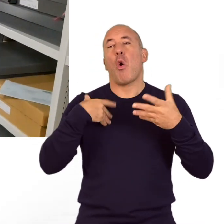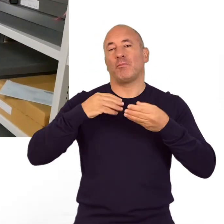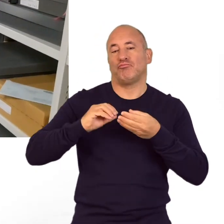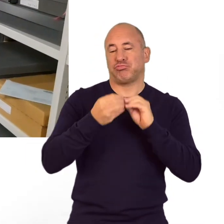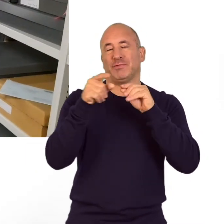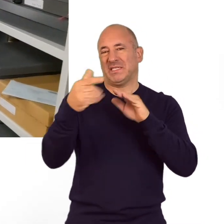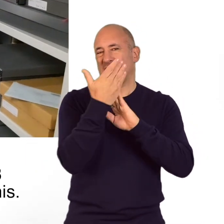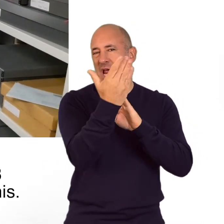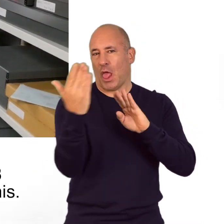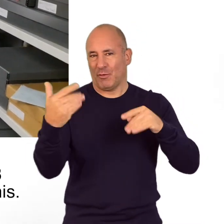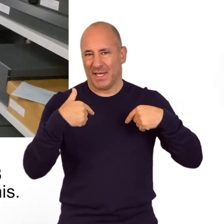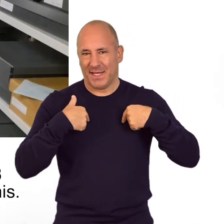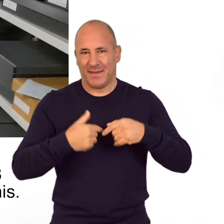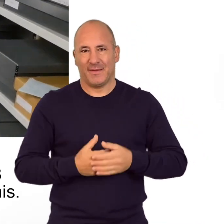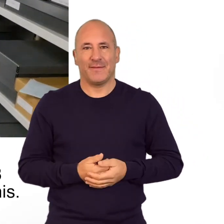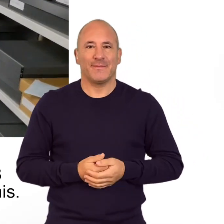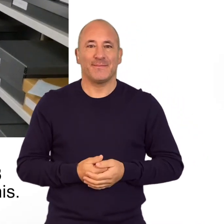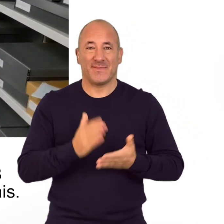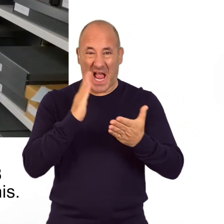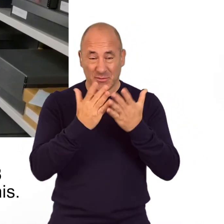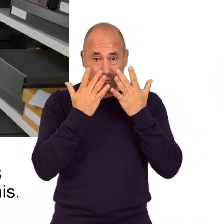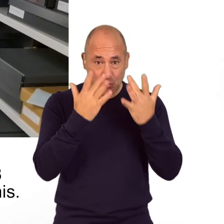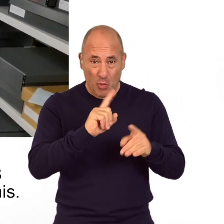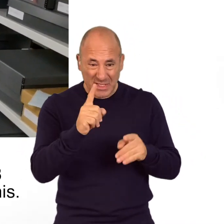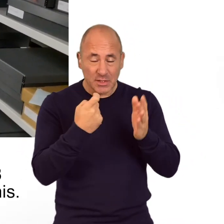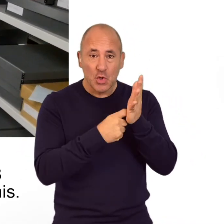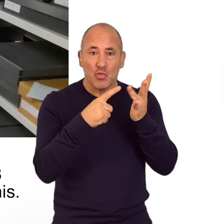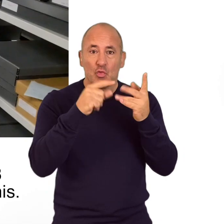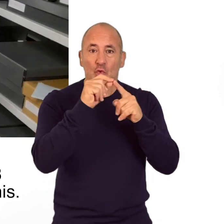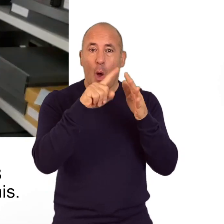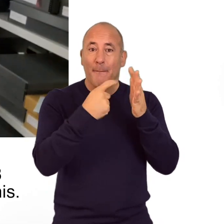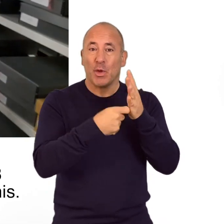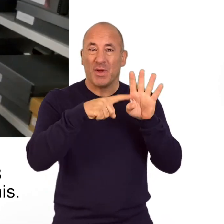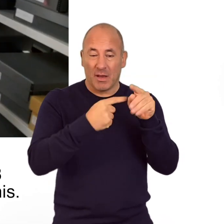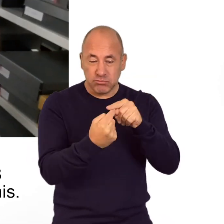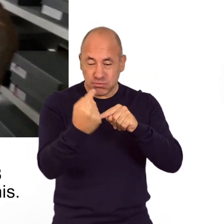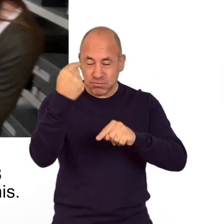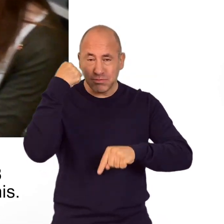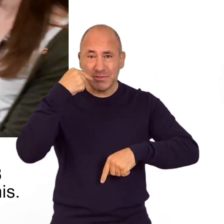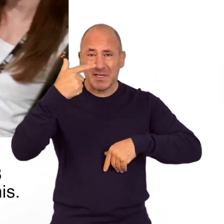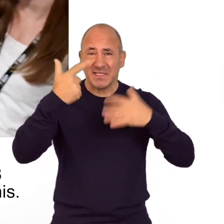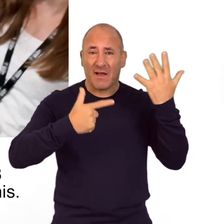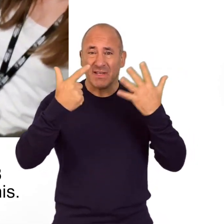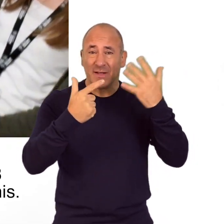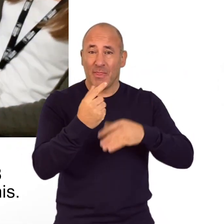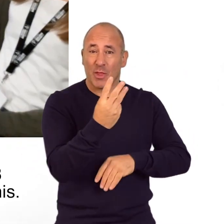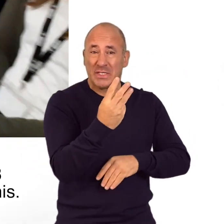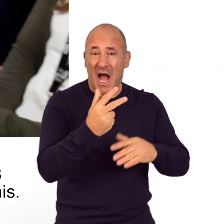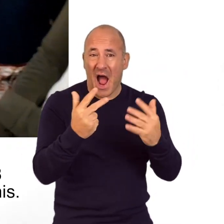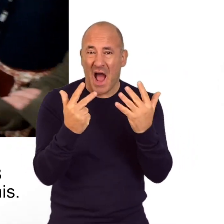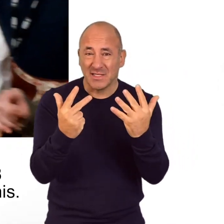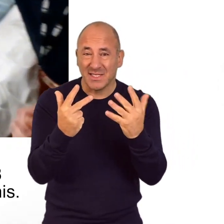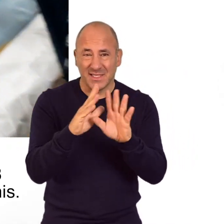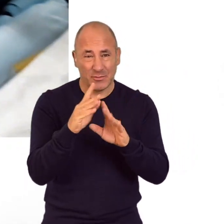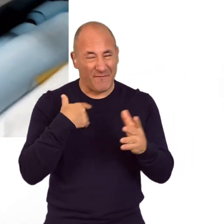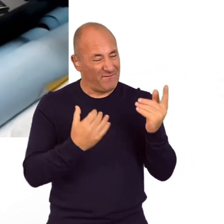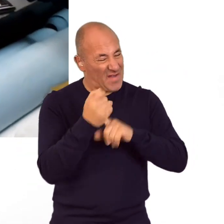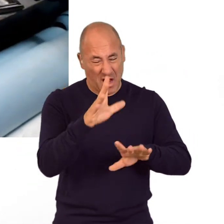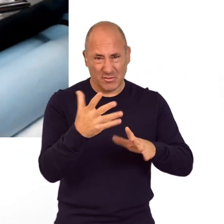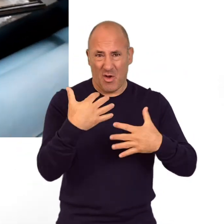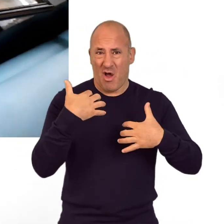and it actually depicts the ropery in 1738. So we were quite excited when we found this.